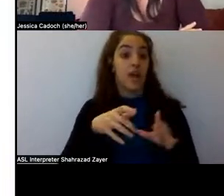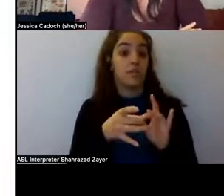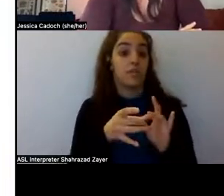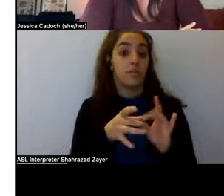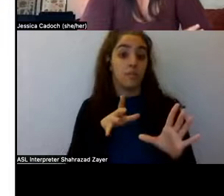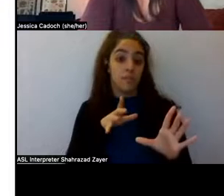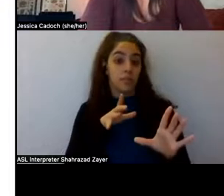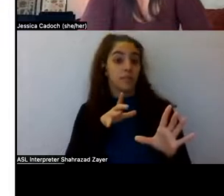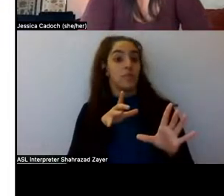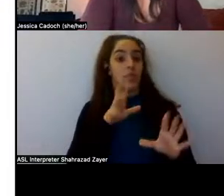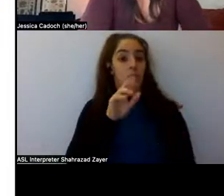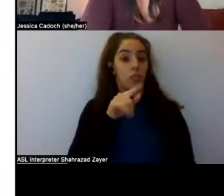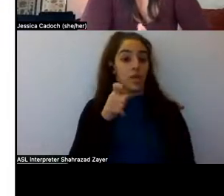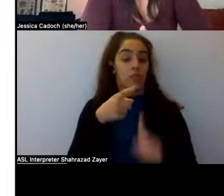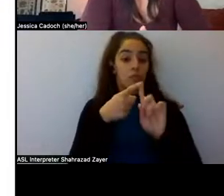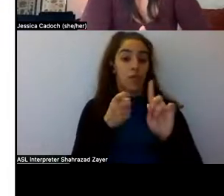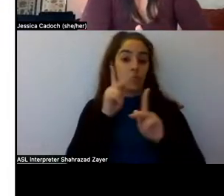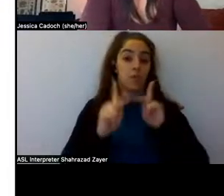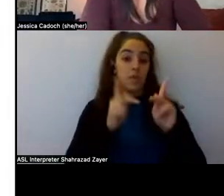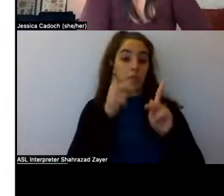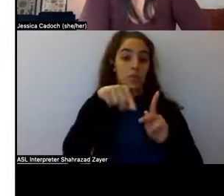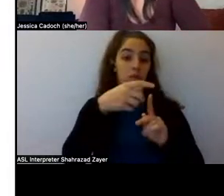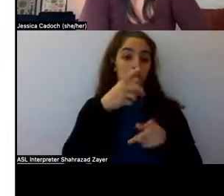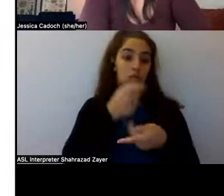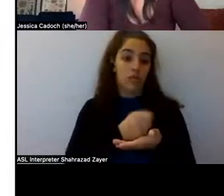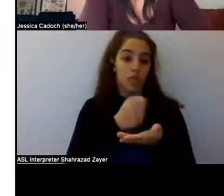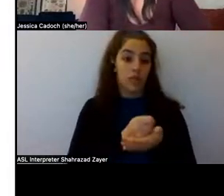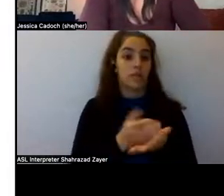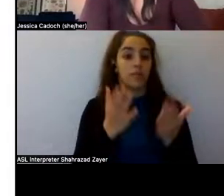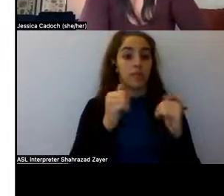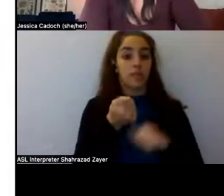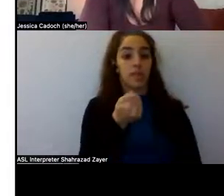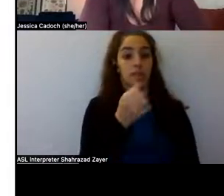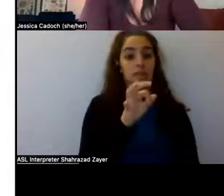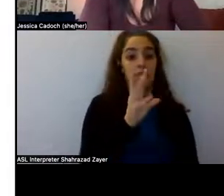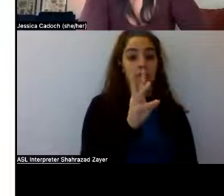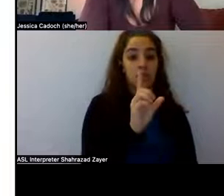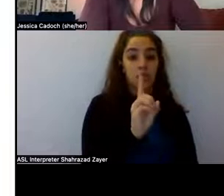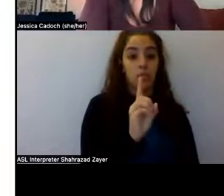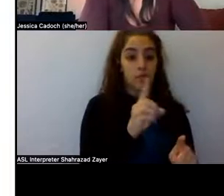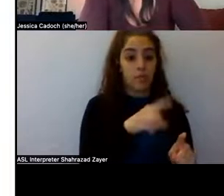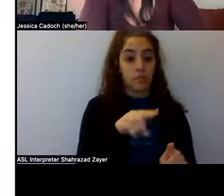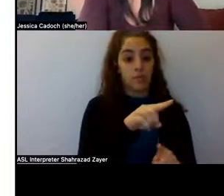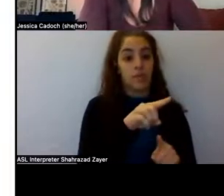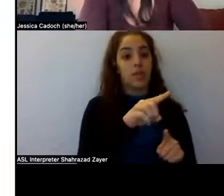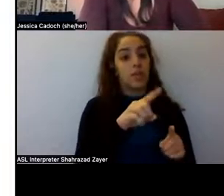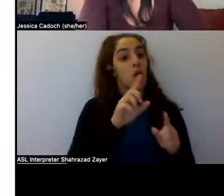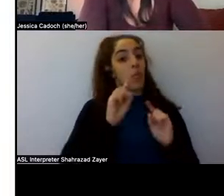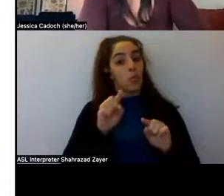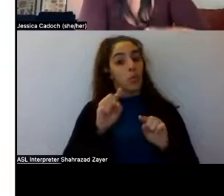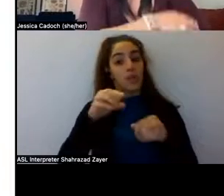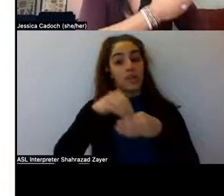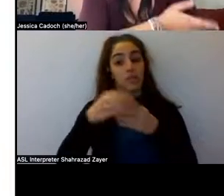prison experiment with Timothy Leary and Richard Alpert at Harvard University, and this is when they went into prisons and they gave them